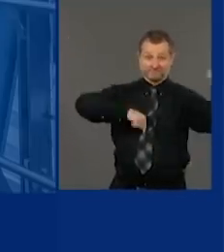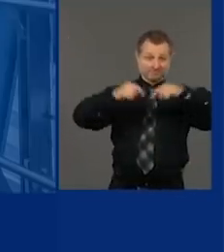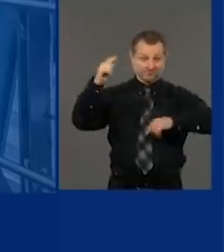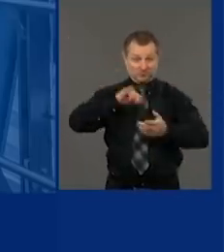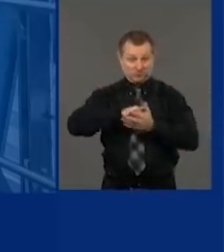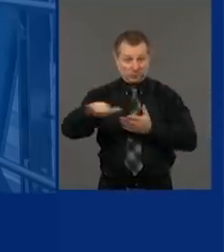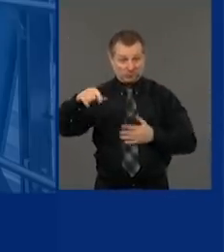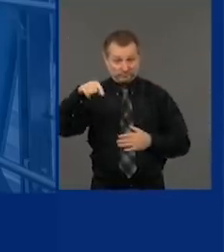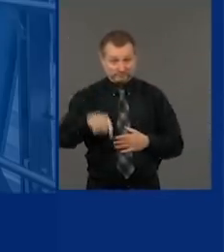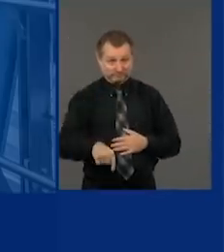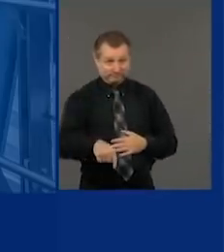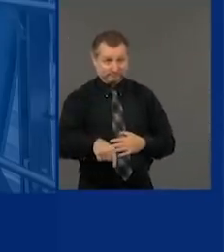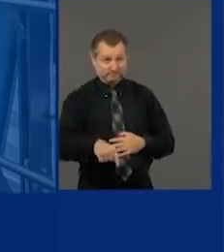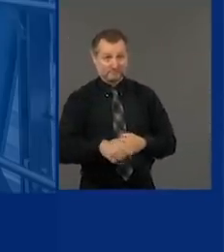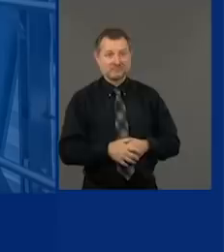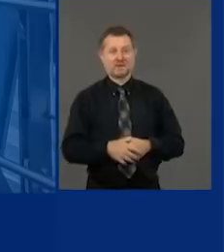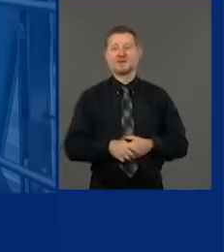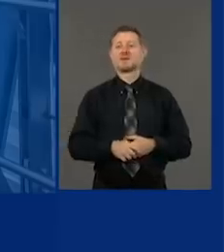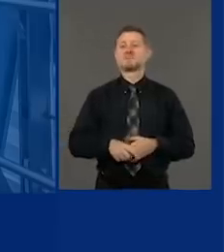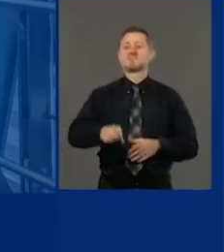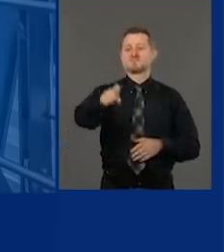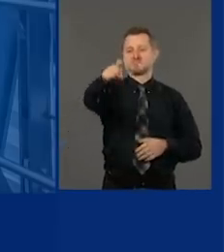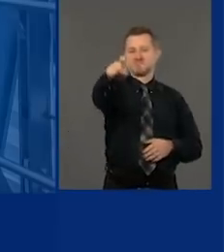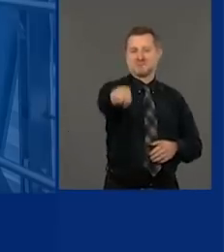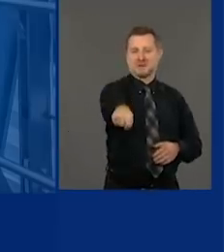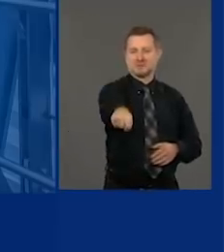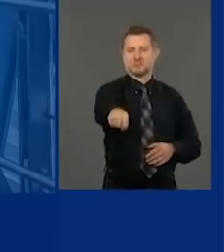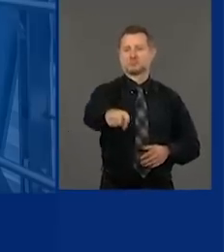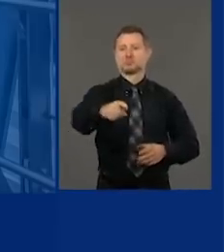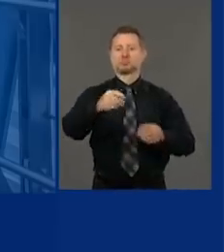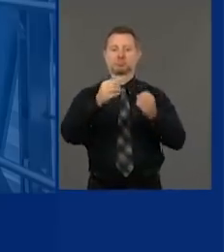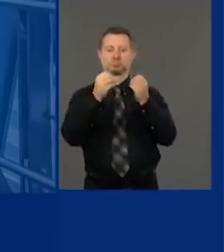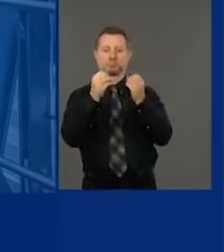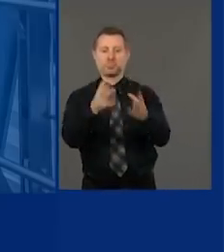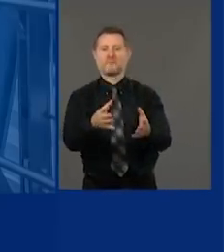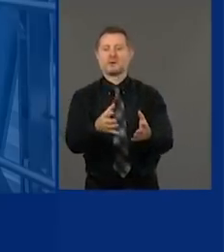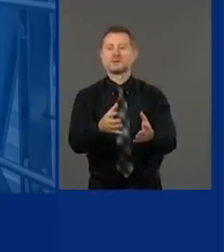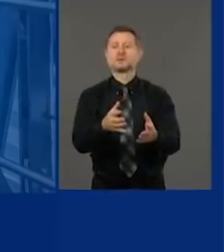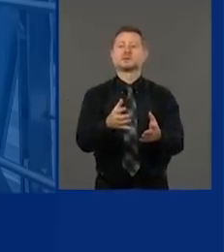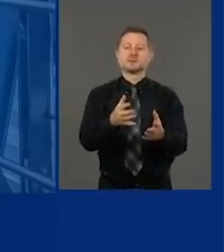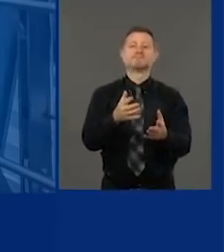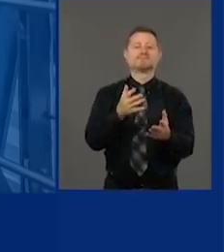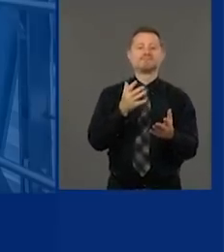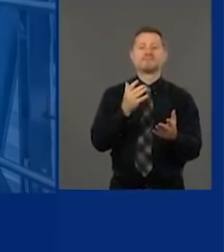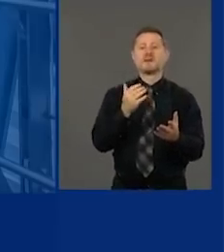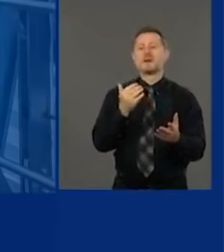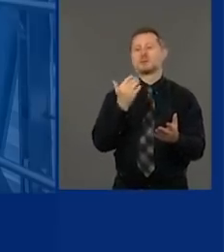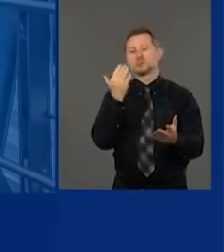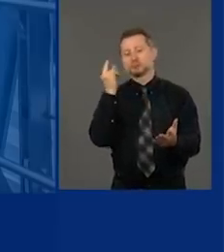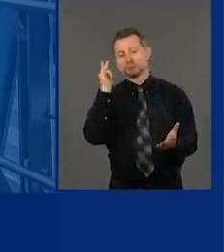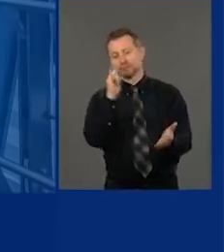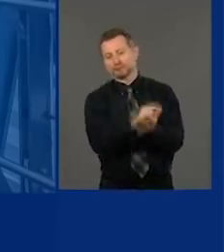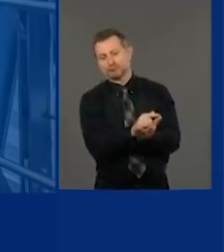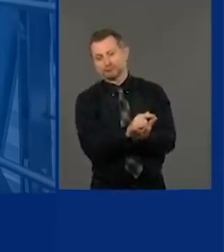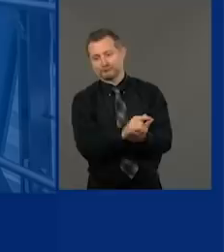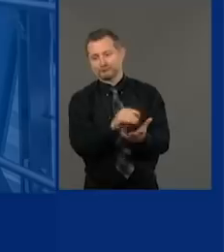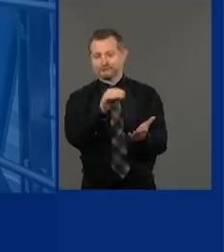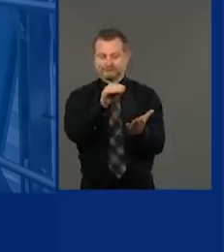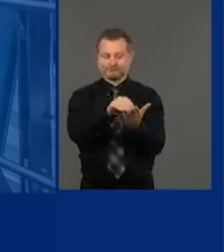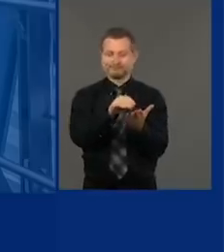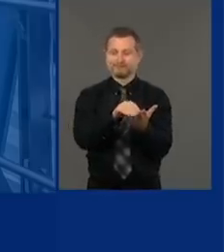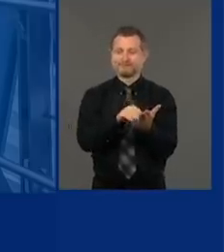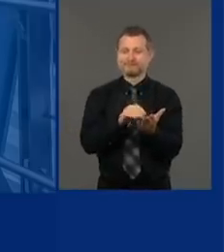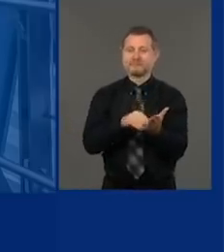are quarantined must provide a location form before they leave the